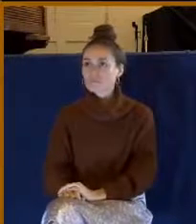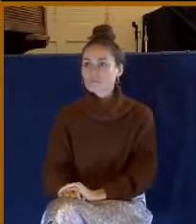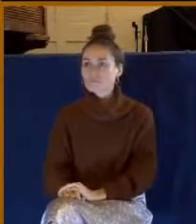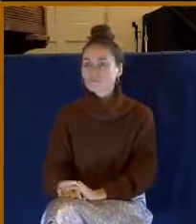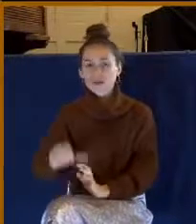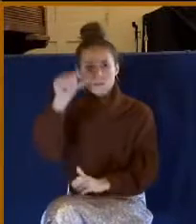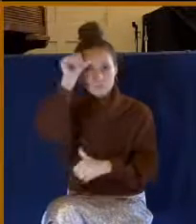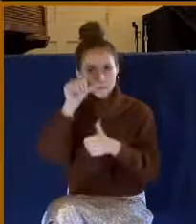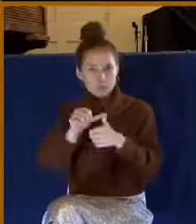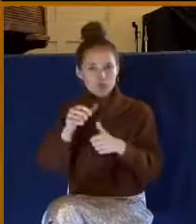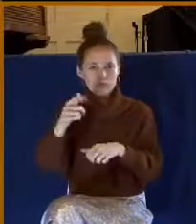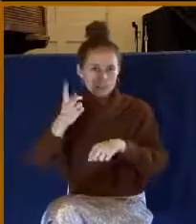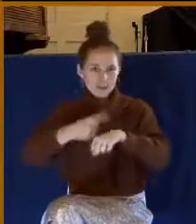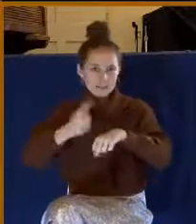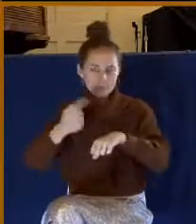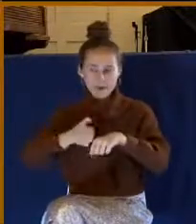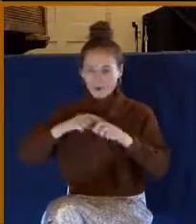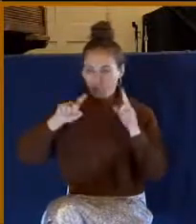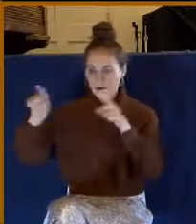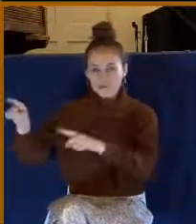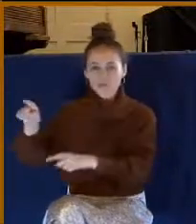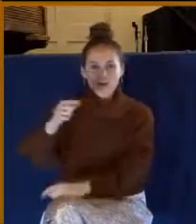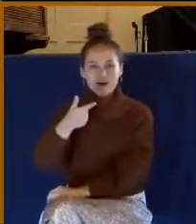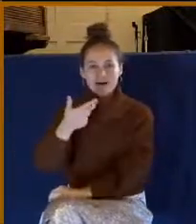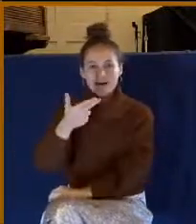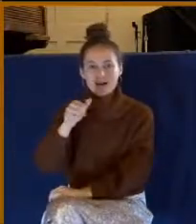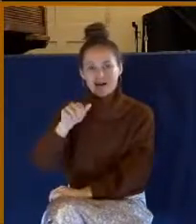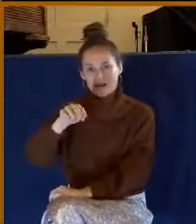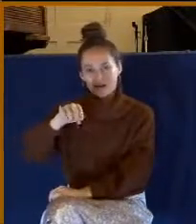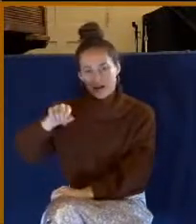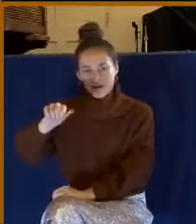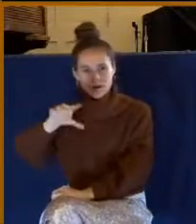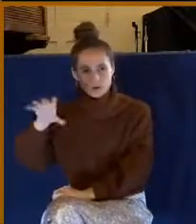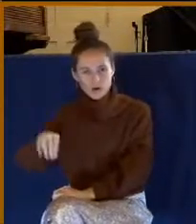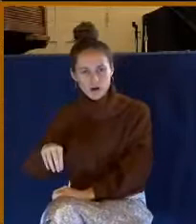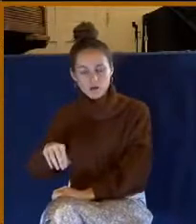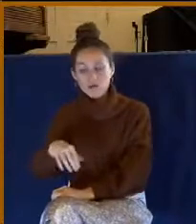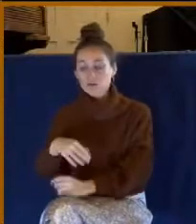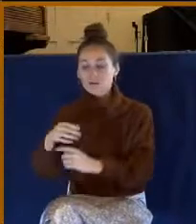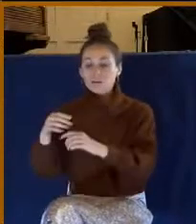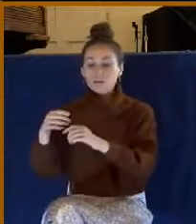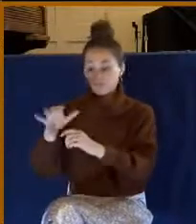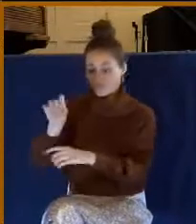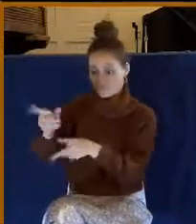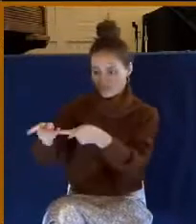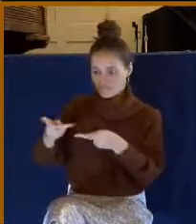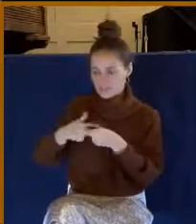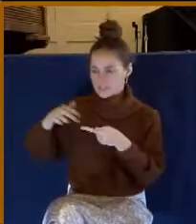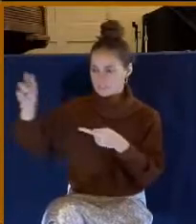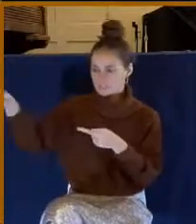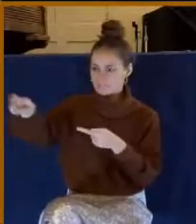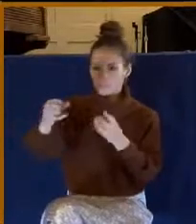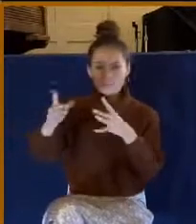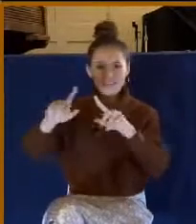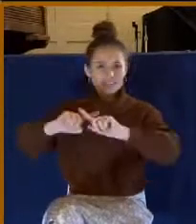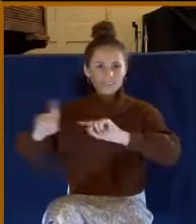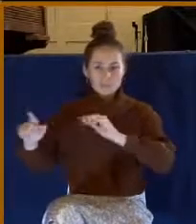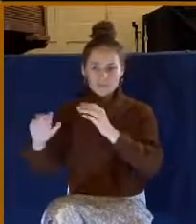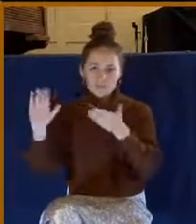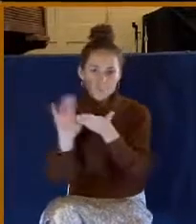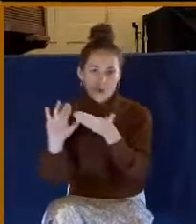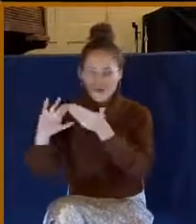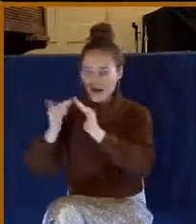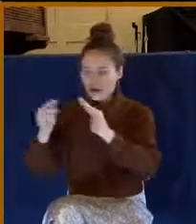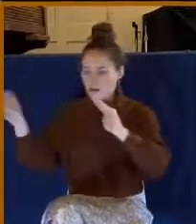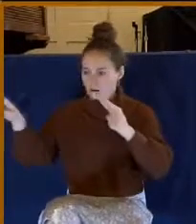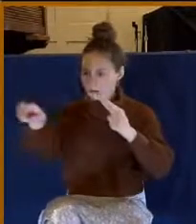Ghana, Africa, and I had been going through this region, going from village to village, just preaching the gospel. And we were